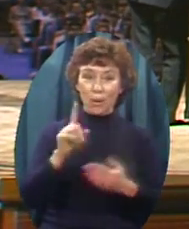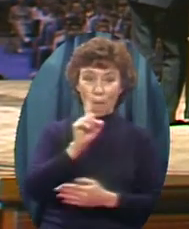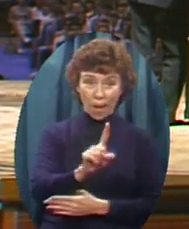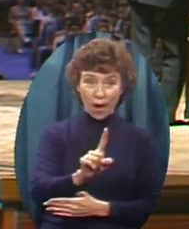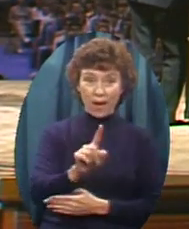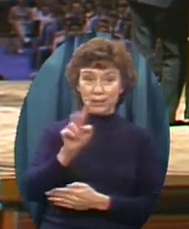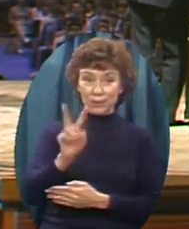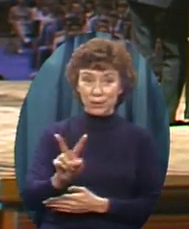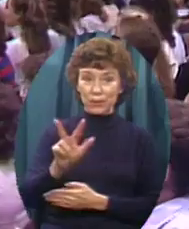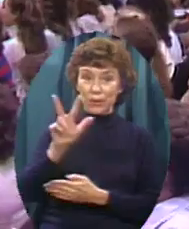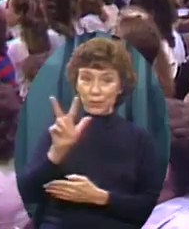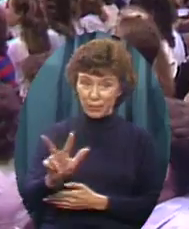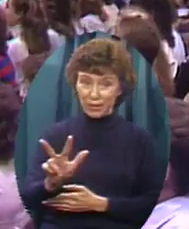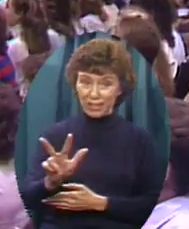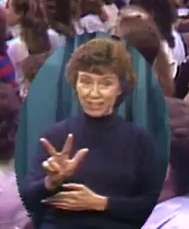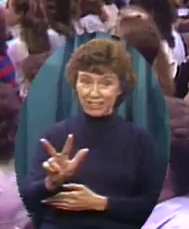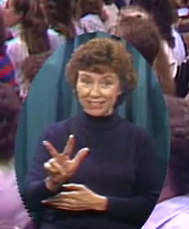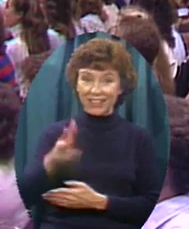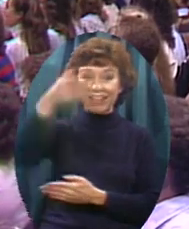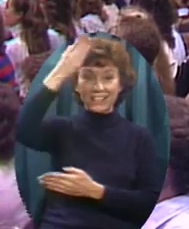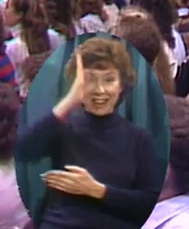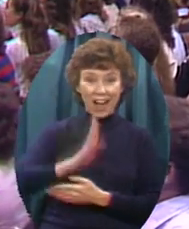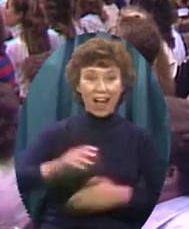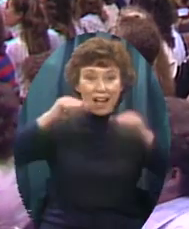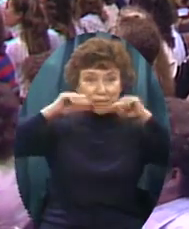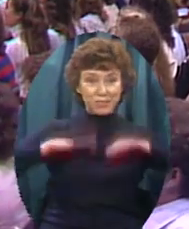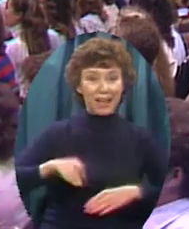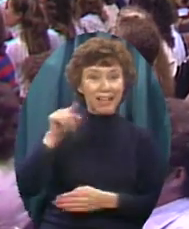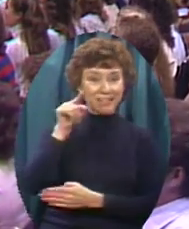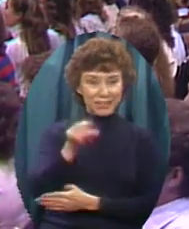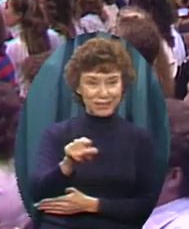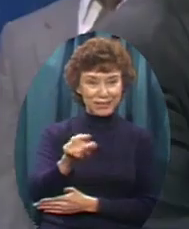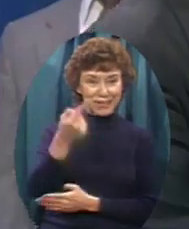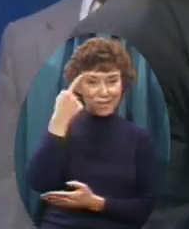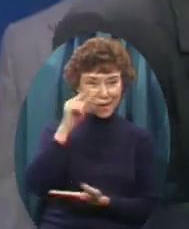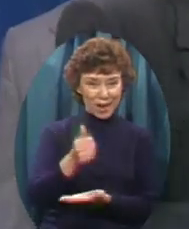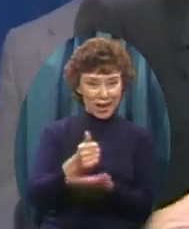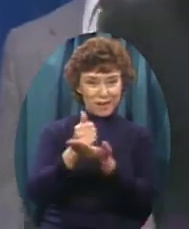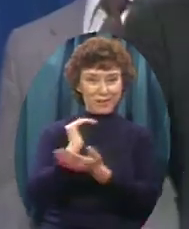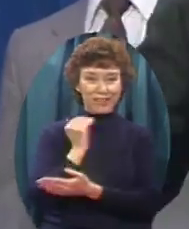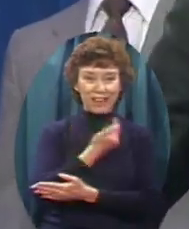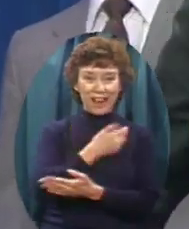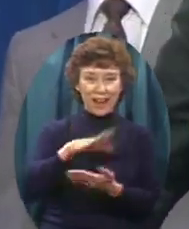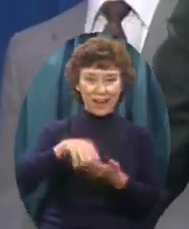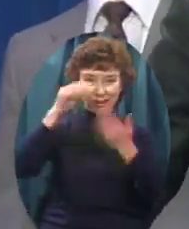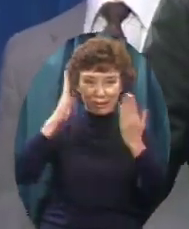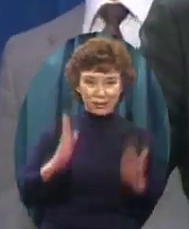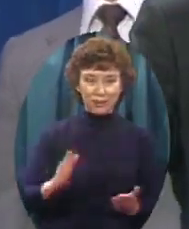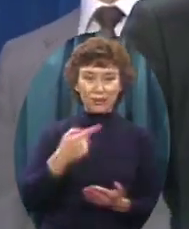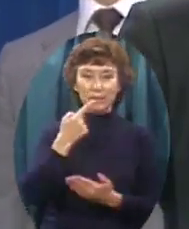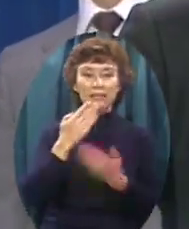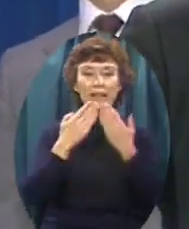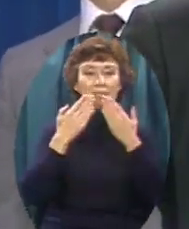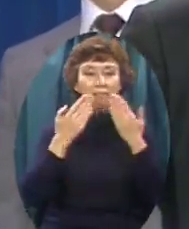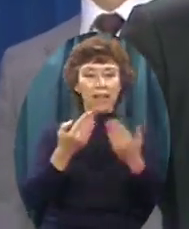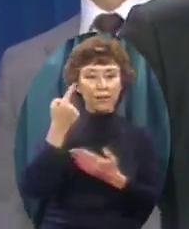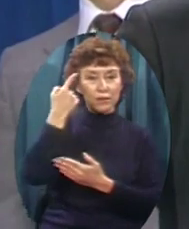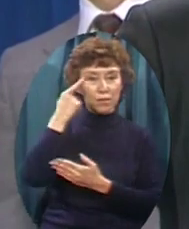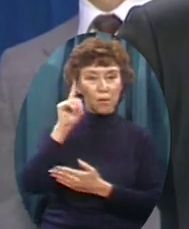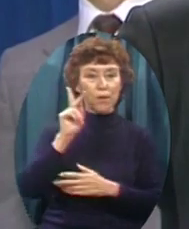two, three. God bless you. And with that, we say thank you to the persons